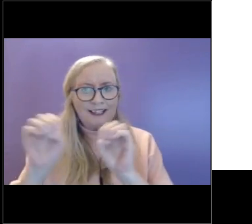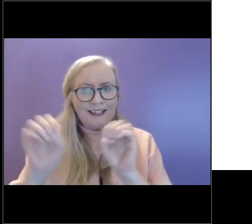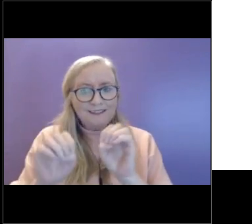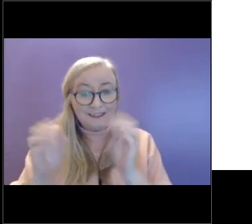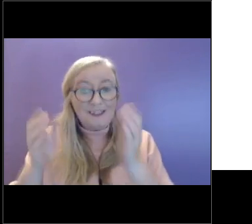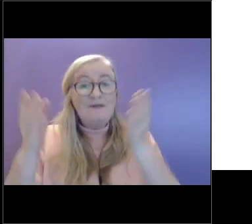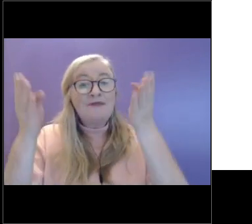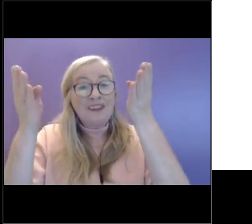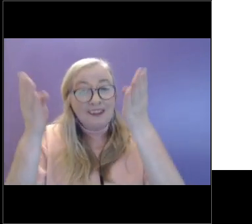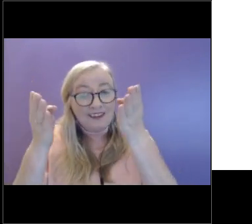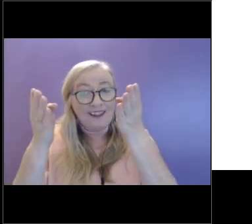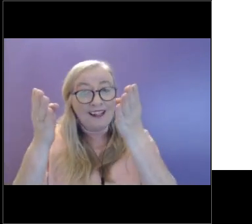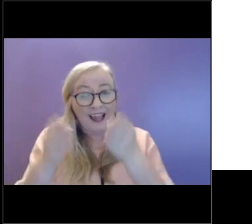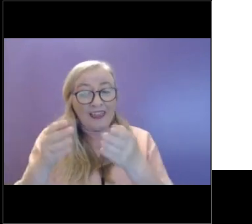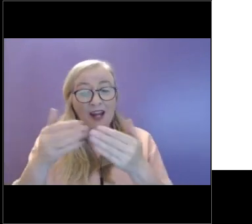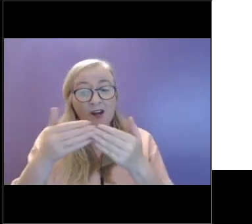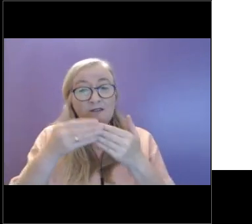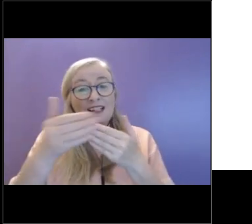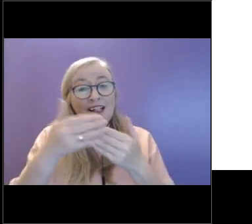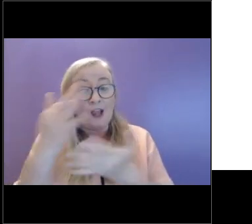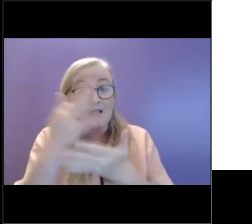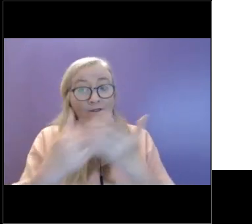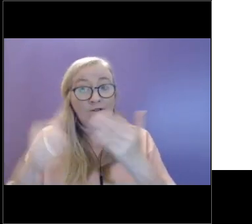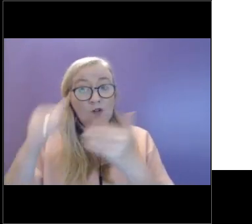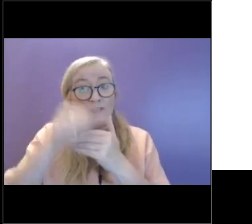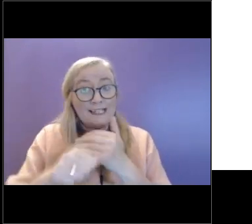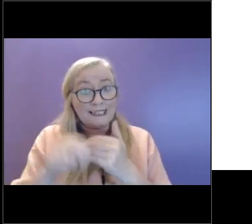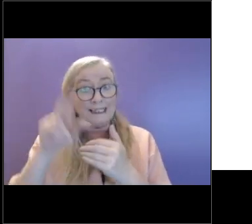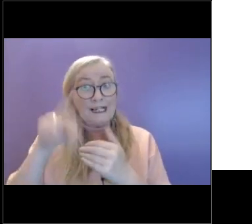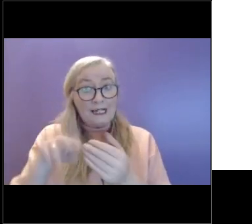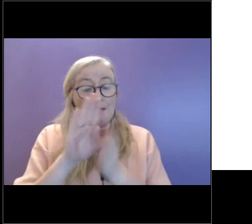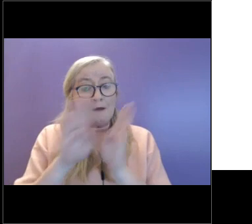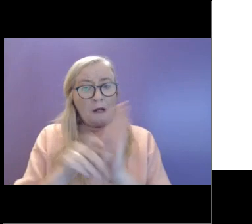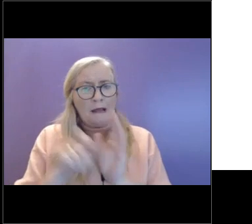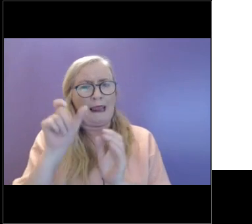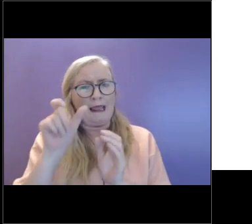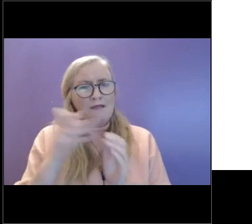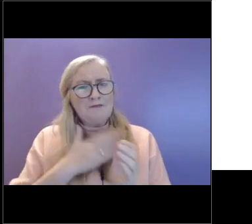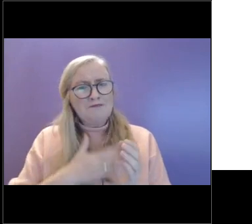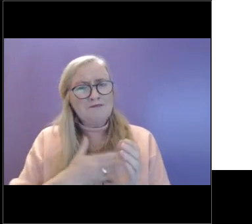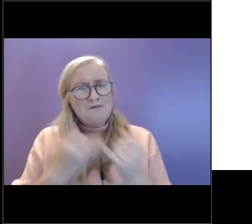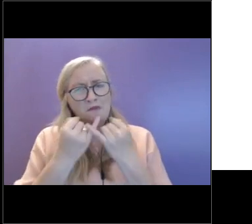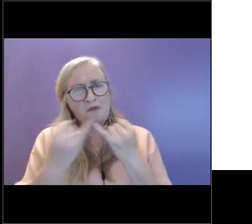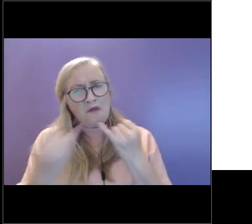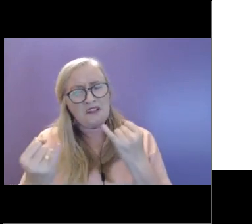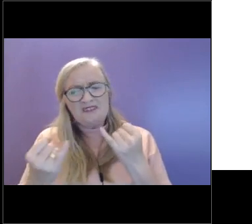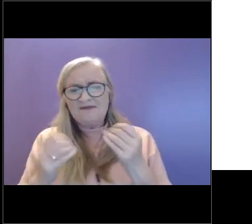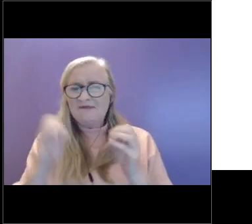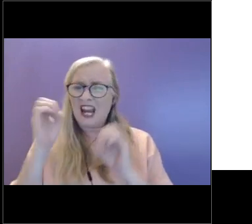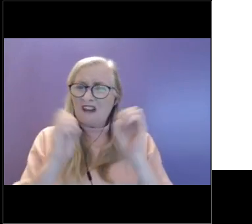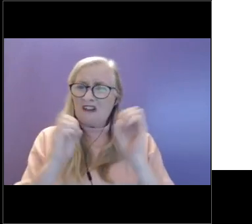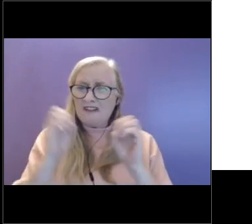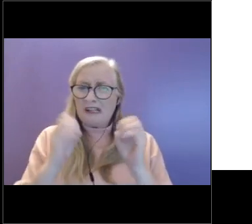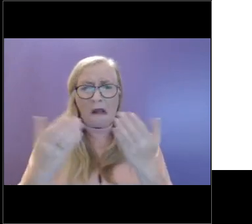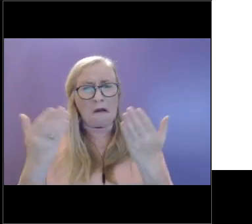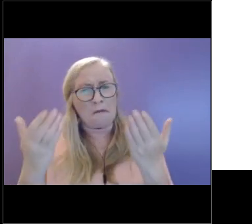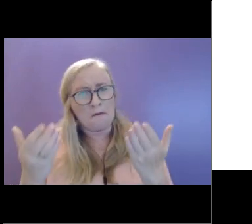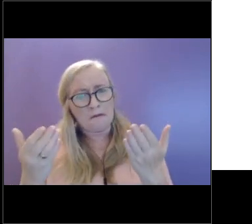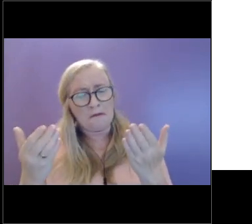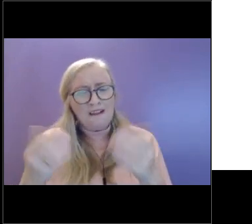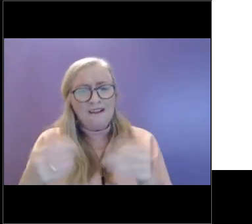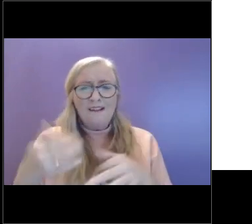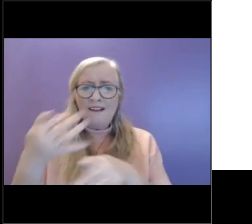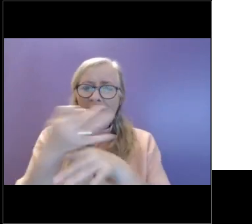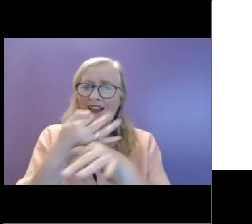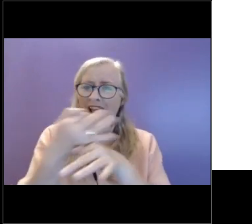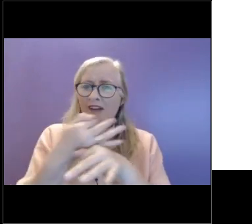However, over the course of a few days, this change can cause us to sleep a bit worse. Our energy isn't as good as normal. And that cup of coffee that